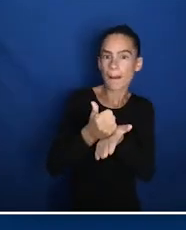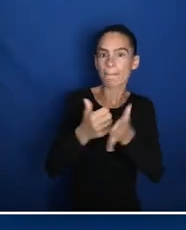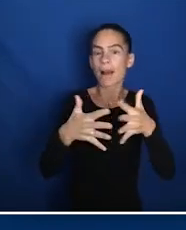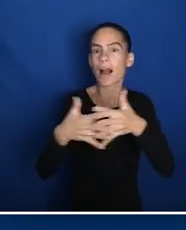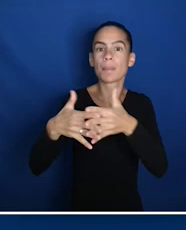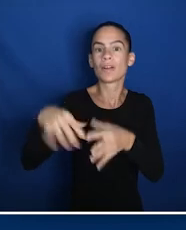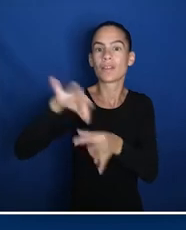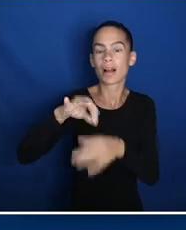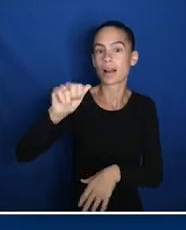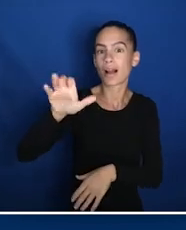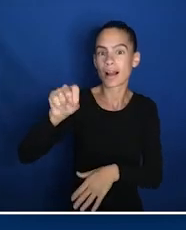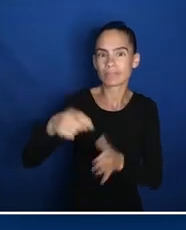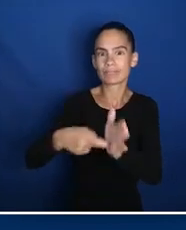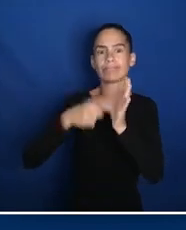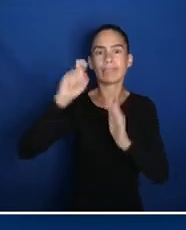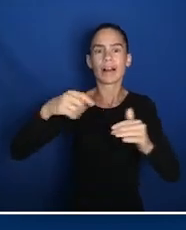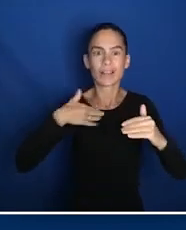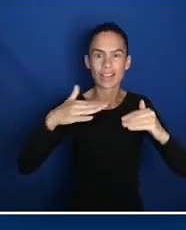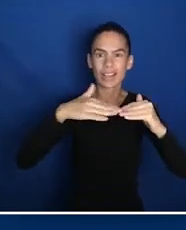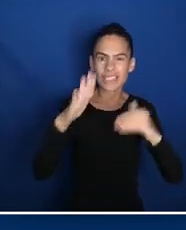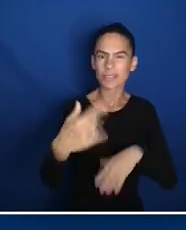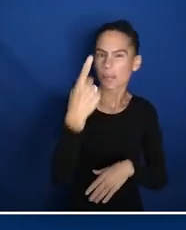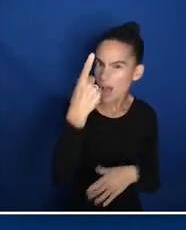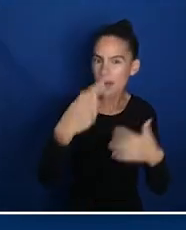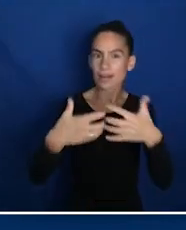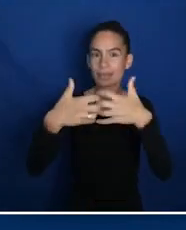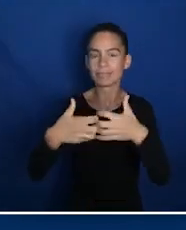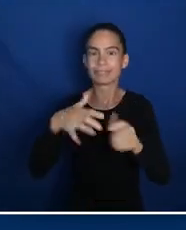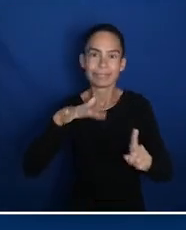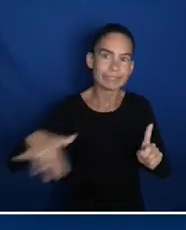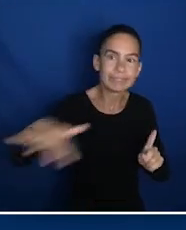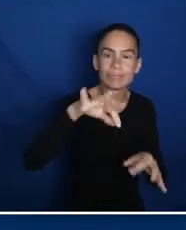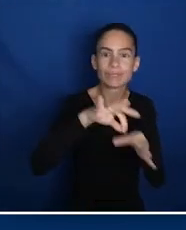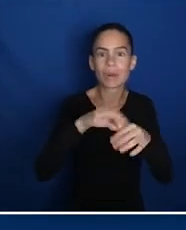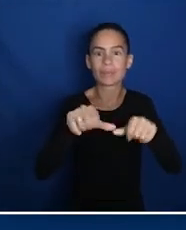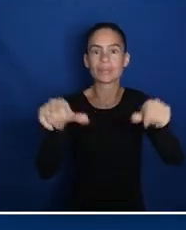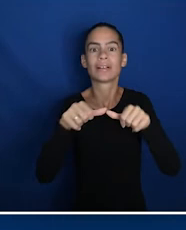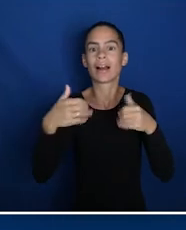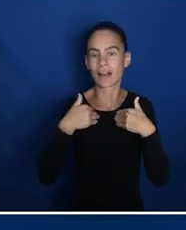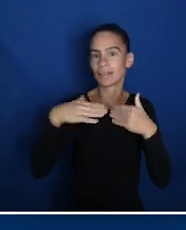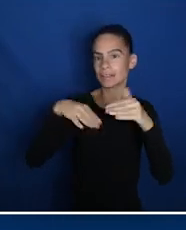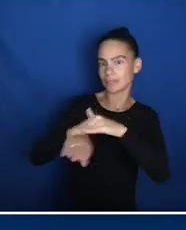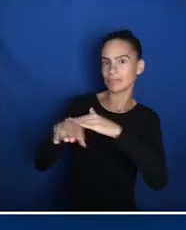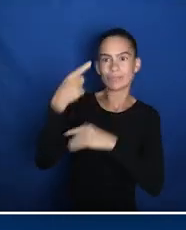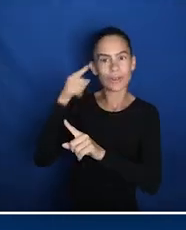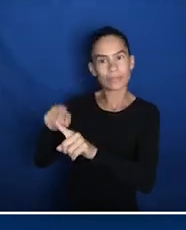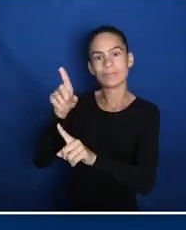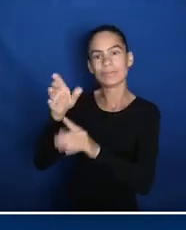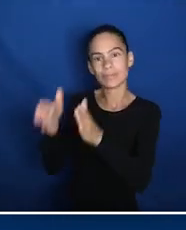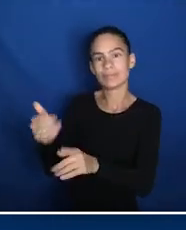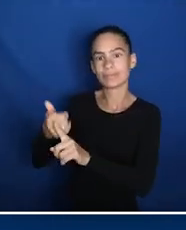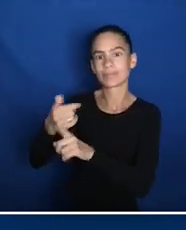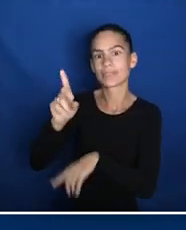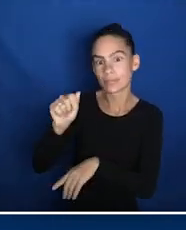at least one voting machine in every polling place be accessible to anyone with a disability. A poll worker sets up an accessible